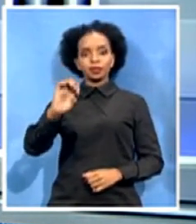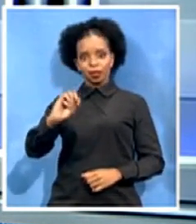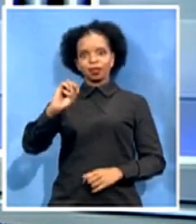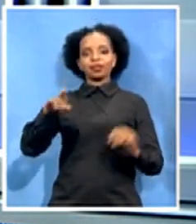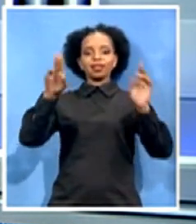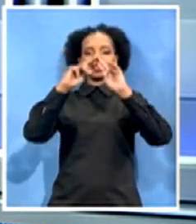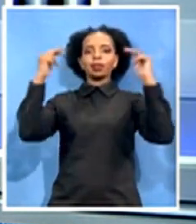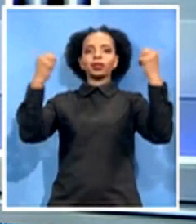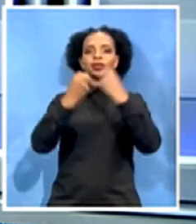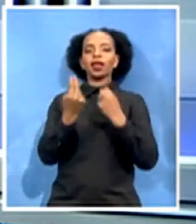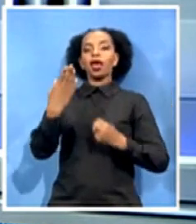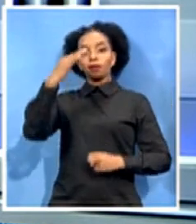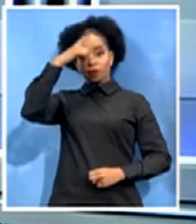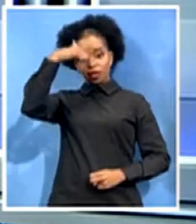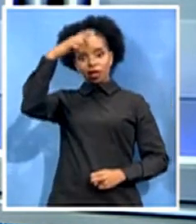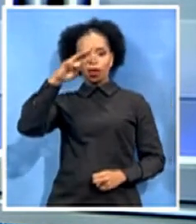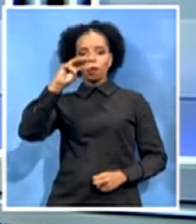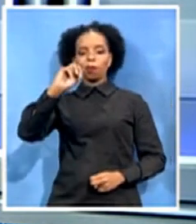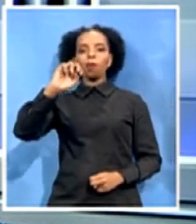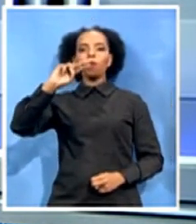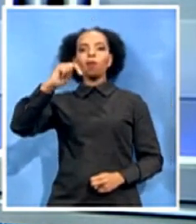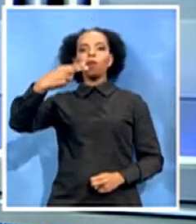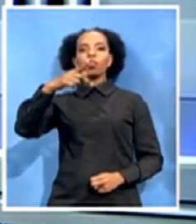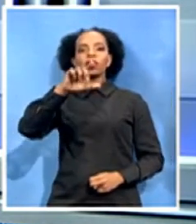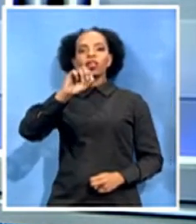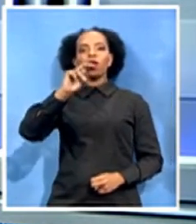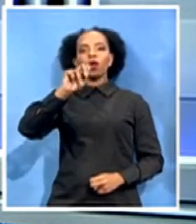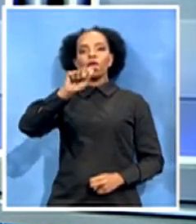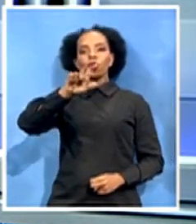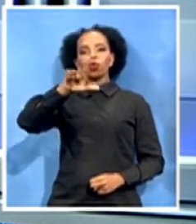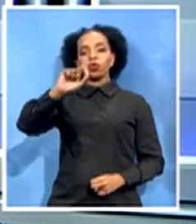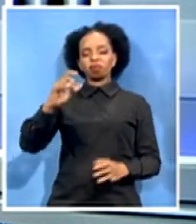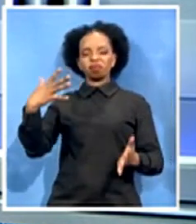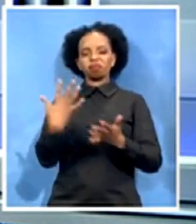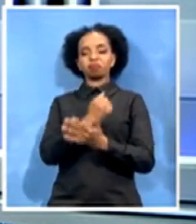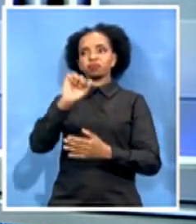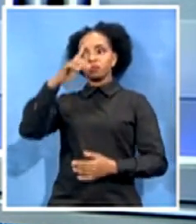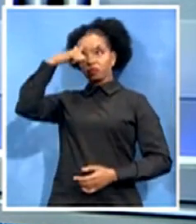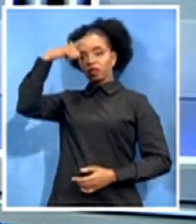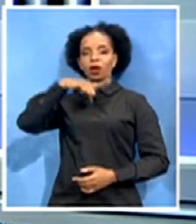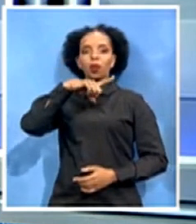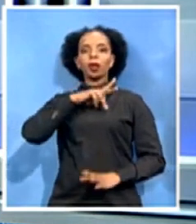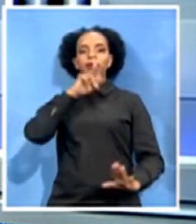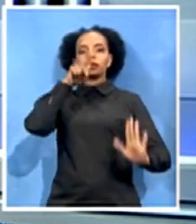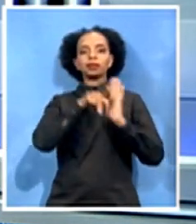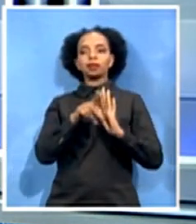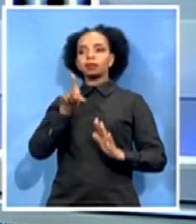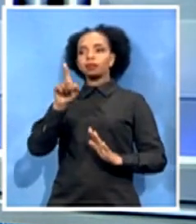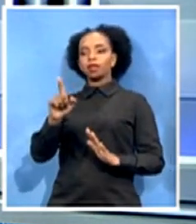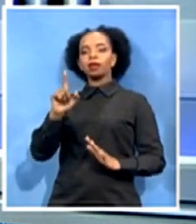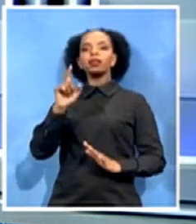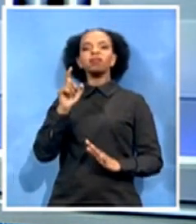kingship at the turn of the 20th century after the killing of the Magistrate Hamilton Hope. He was a hero of the